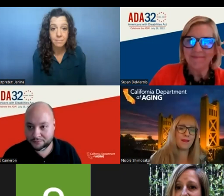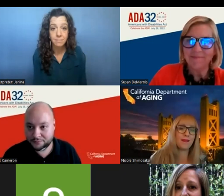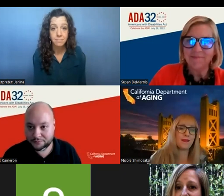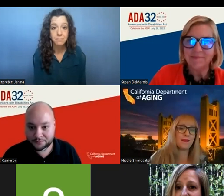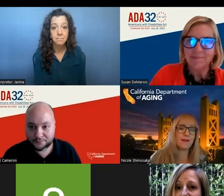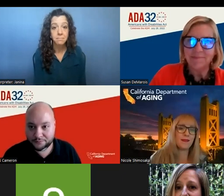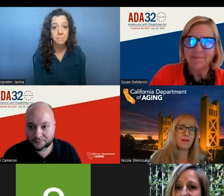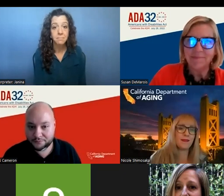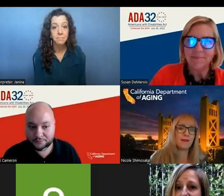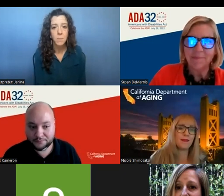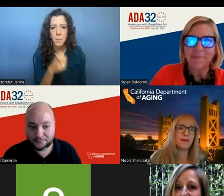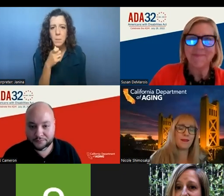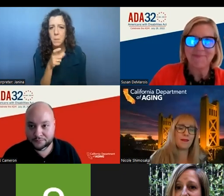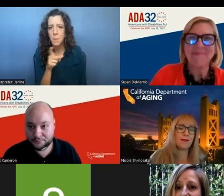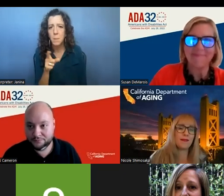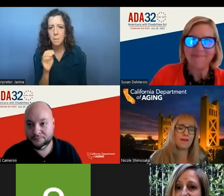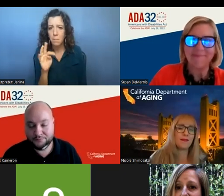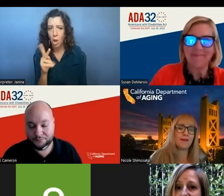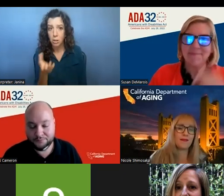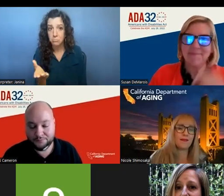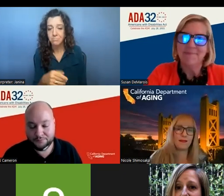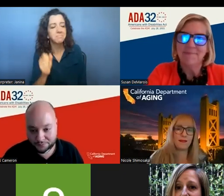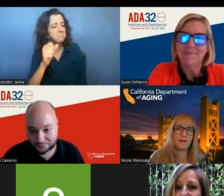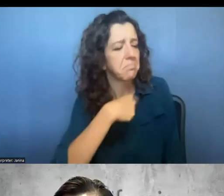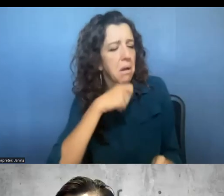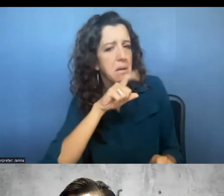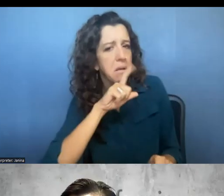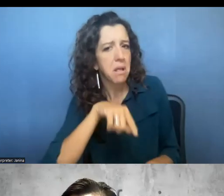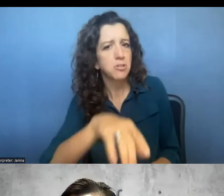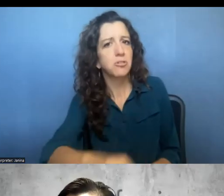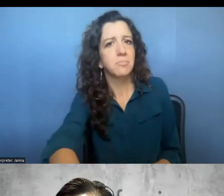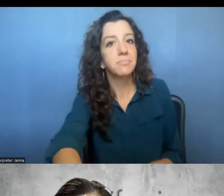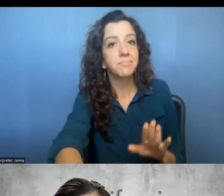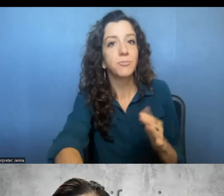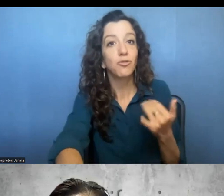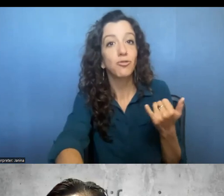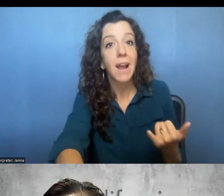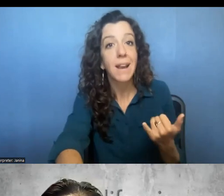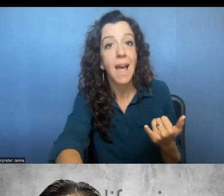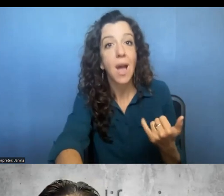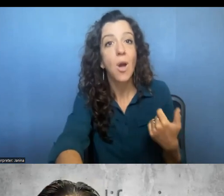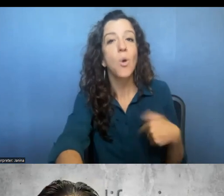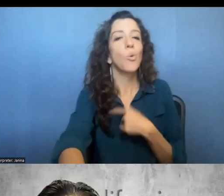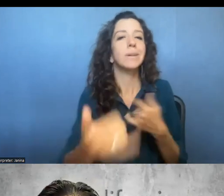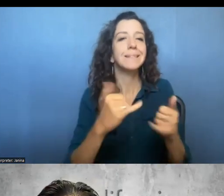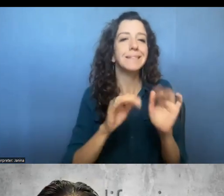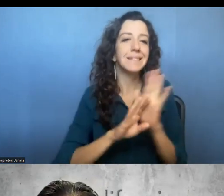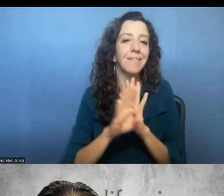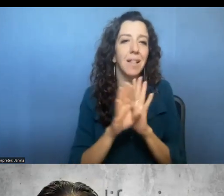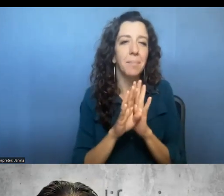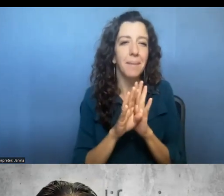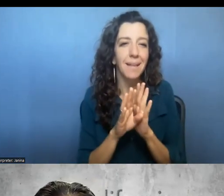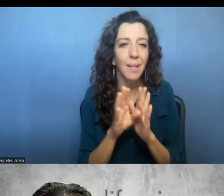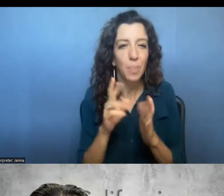would that be mark yeah i can i can speak to that really quickly so um right now we're still uh developing the scope of that